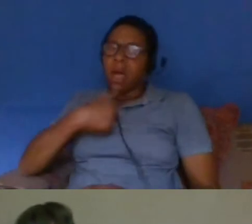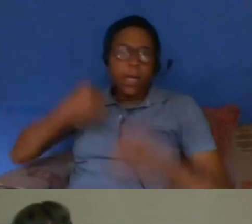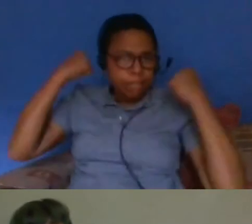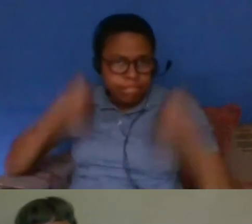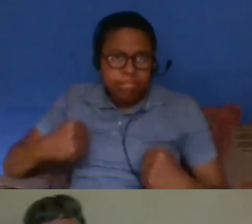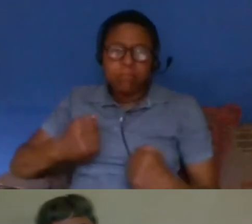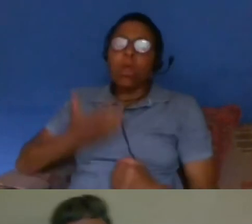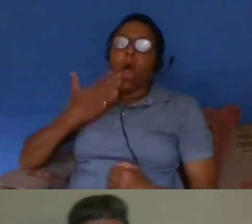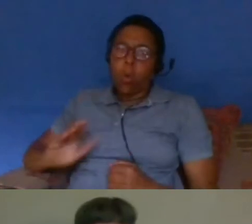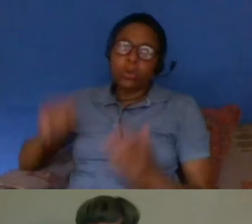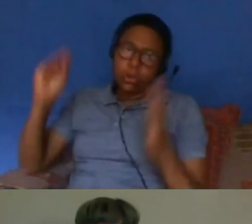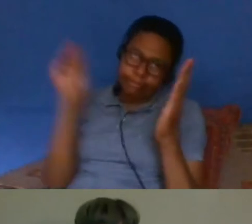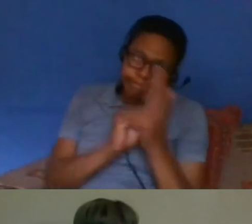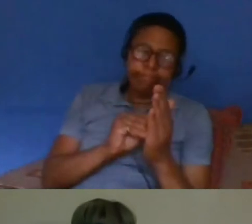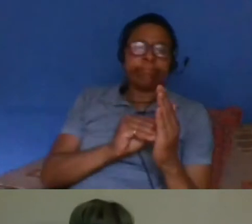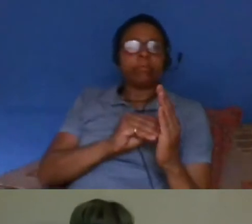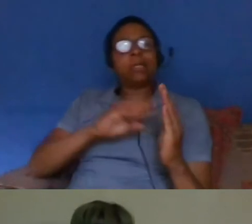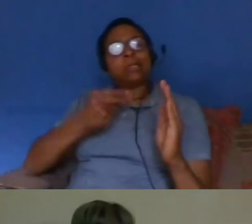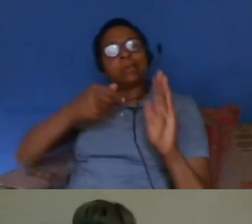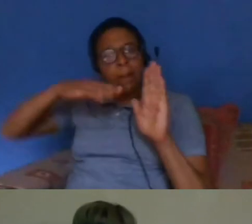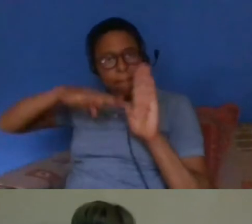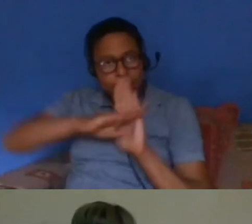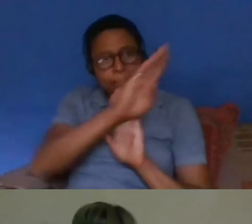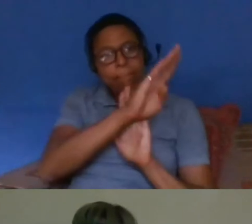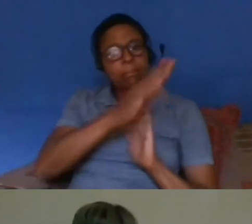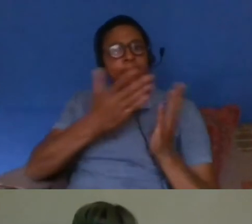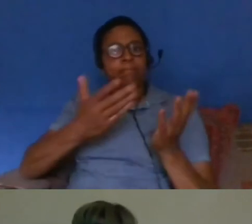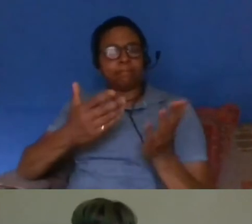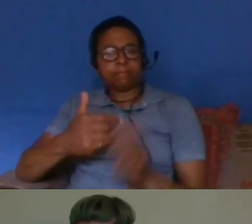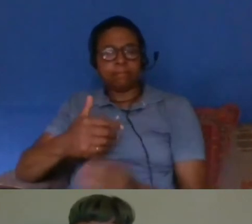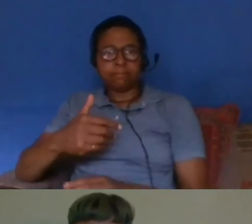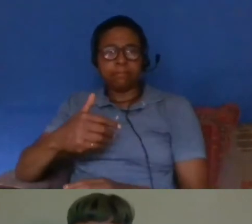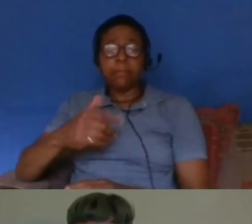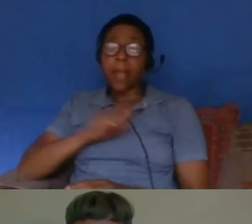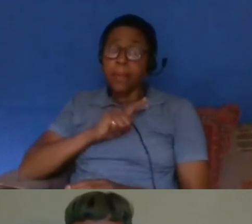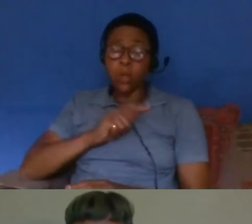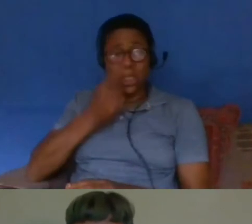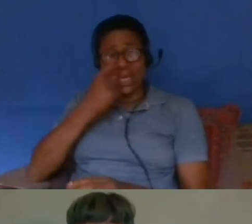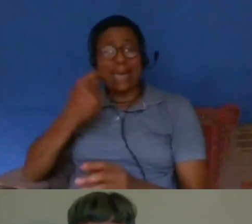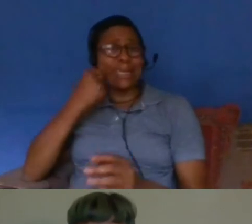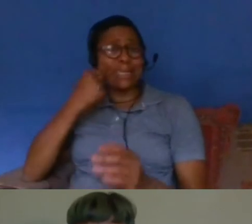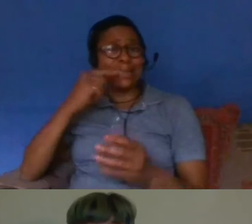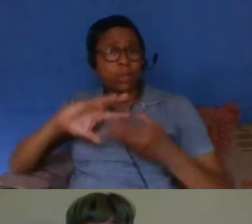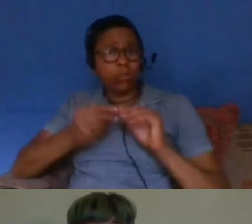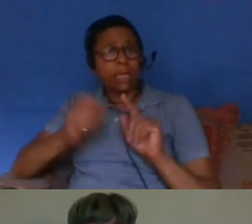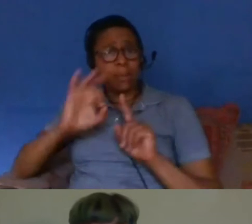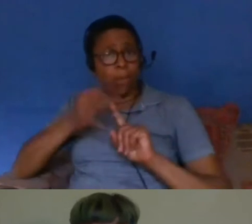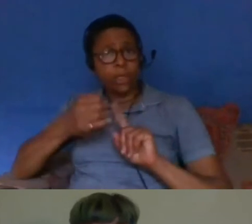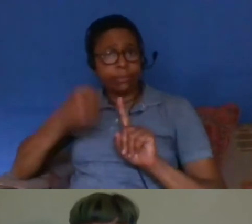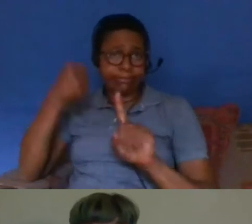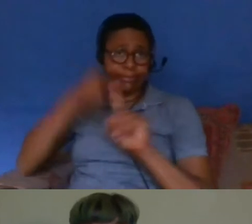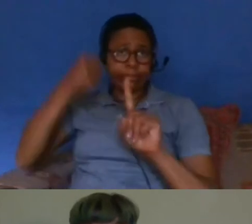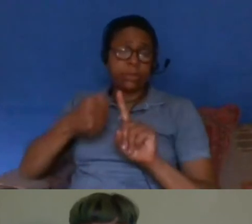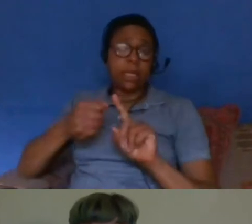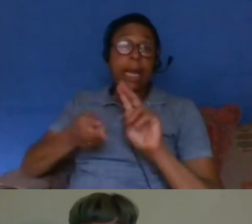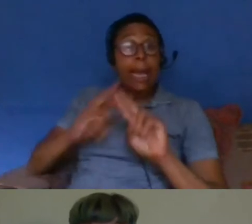put in i like i like charts a lot they they they um they really make a point sometimes and if you look at the public levels of